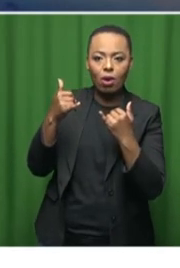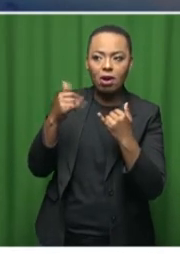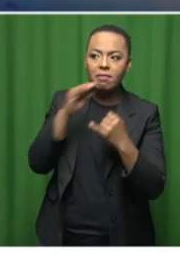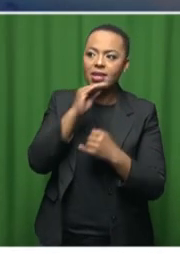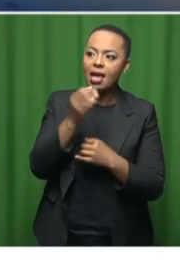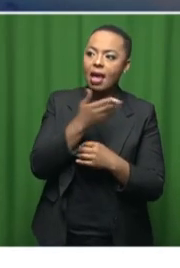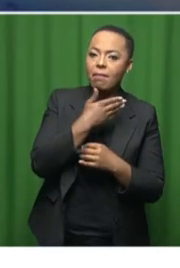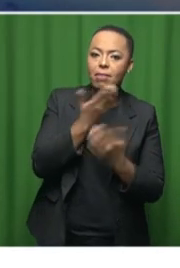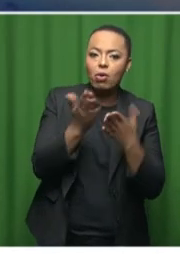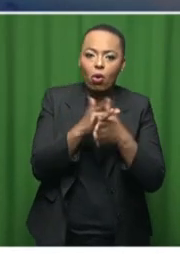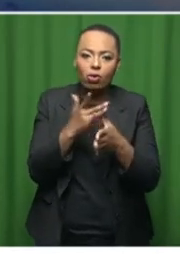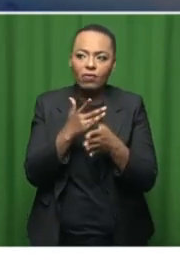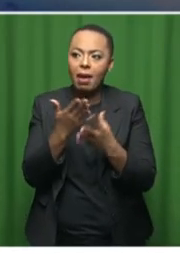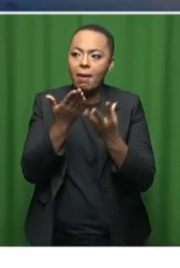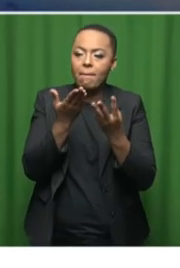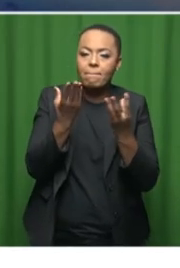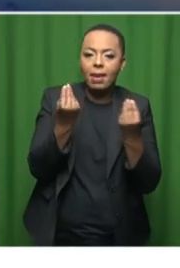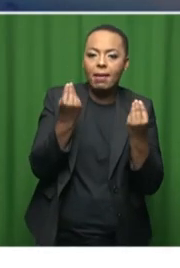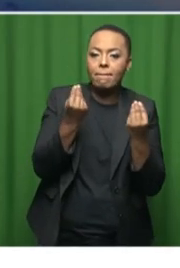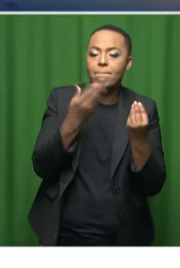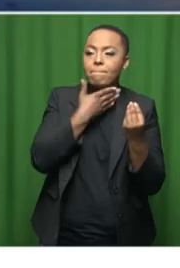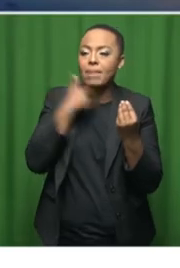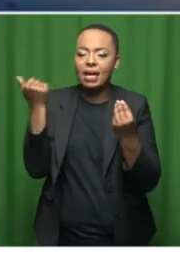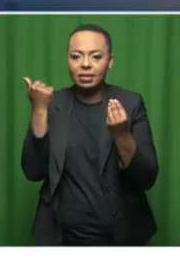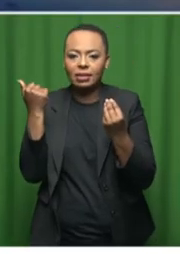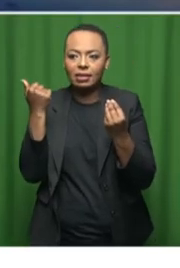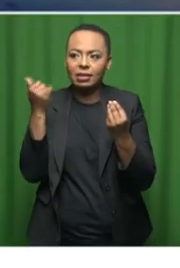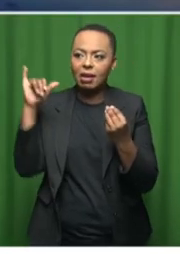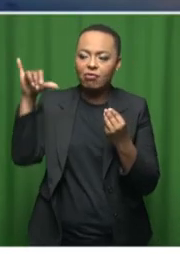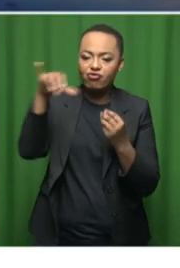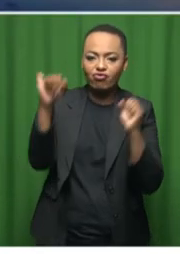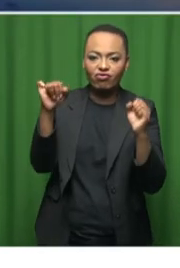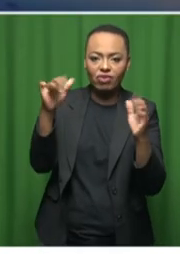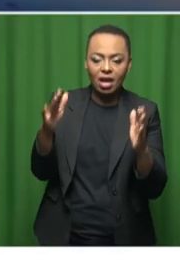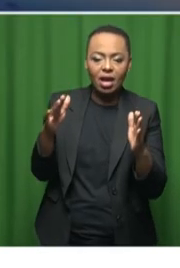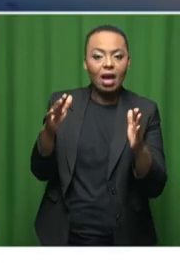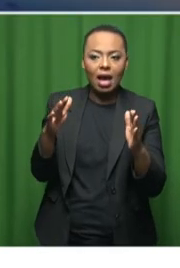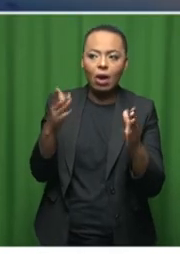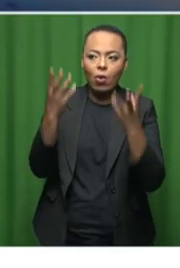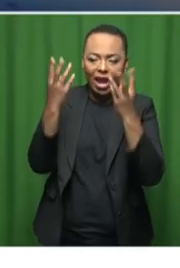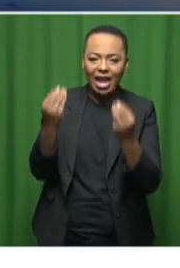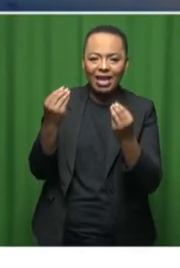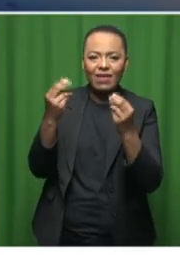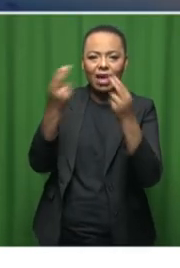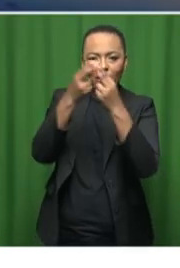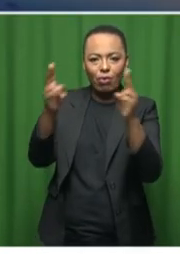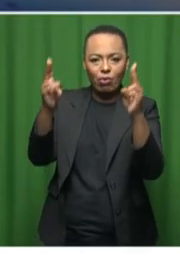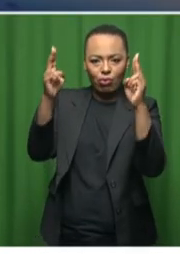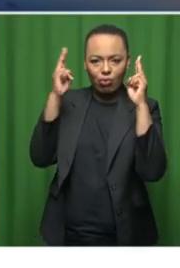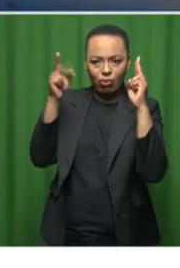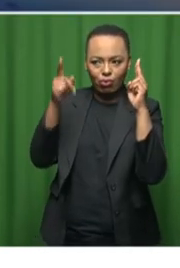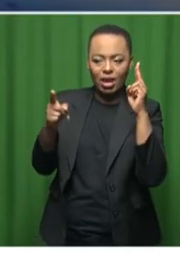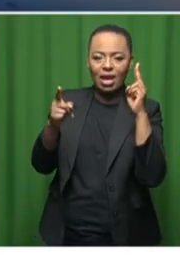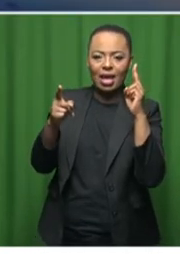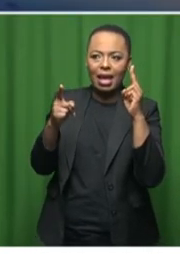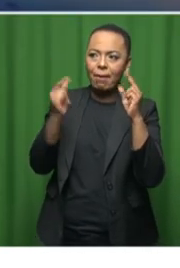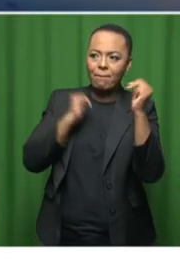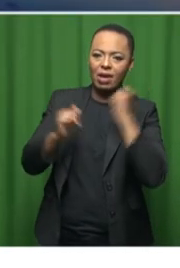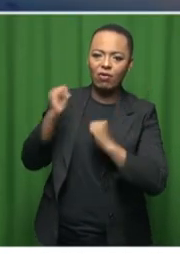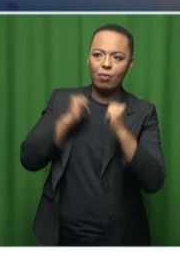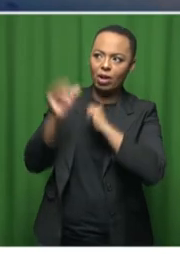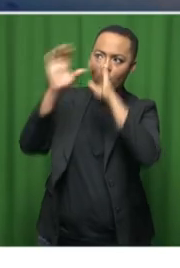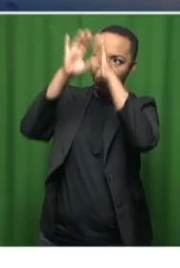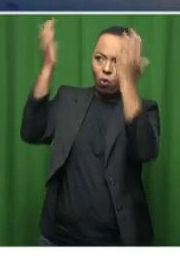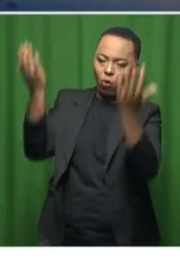air traffic controllers. That we train here in South Africa with an academy that is performing at a world level. And we